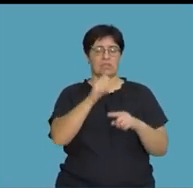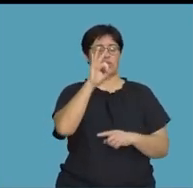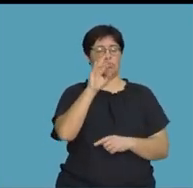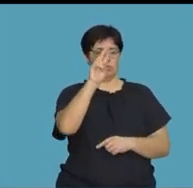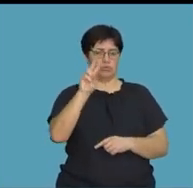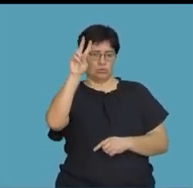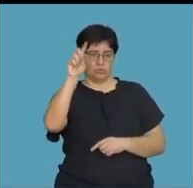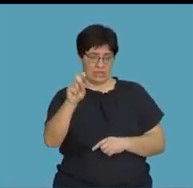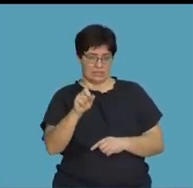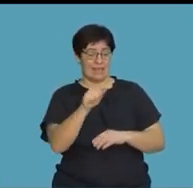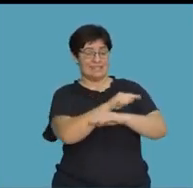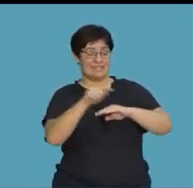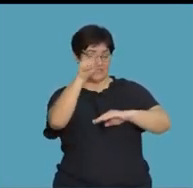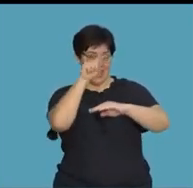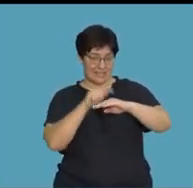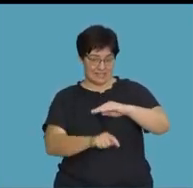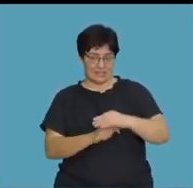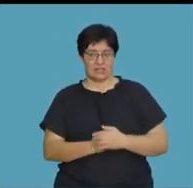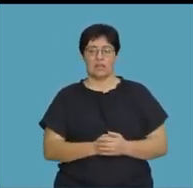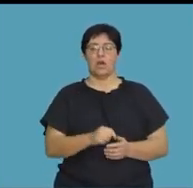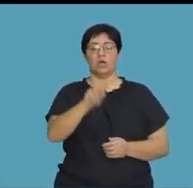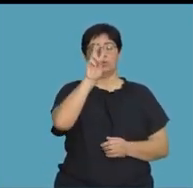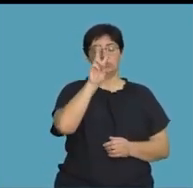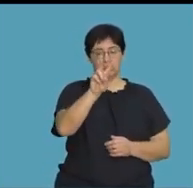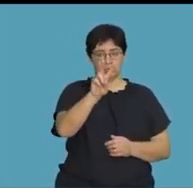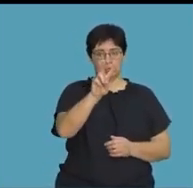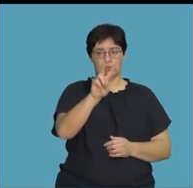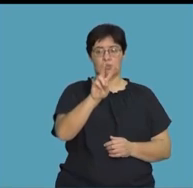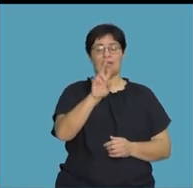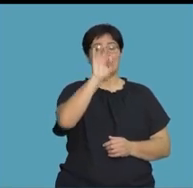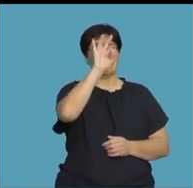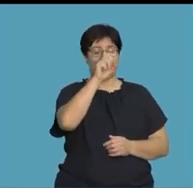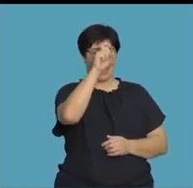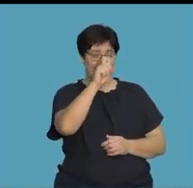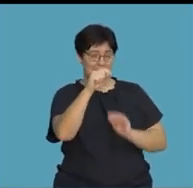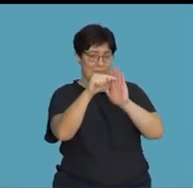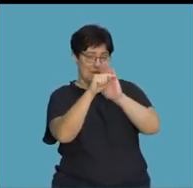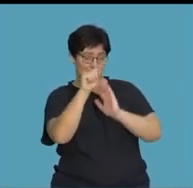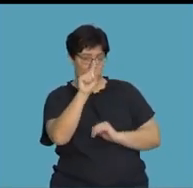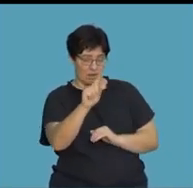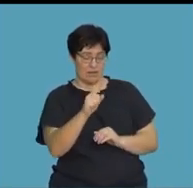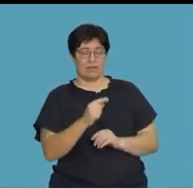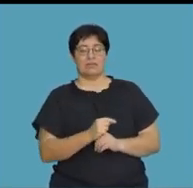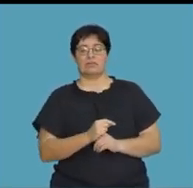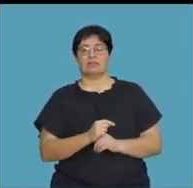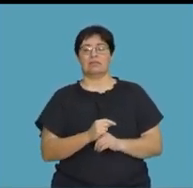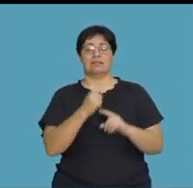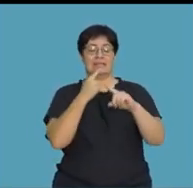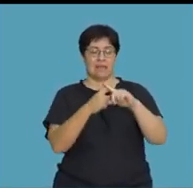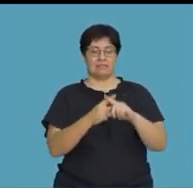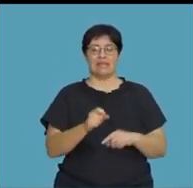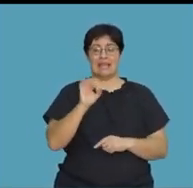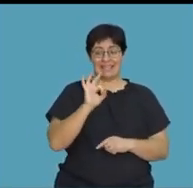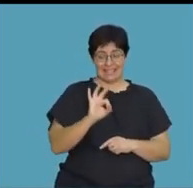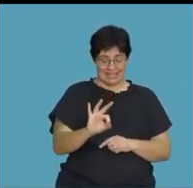all of this is divided by 2 to the exponent of 3x minus 1 times 3